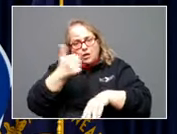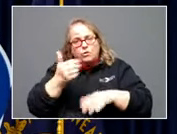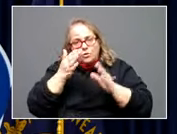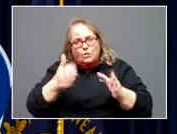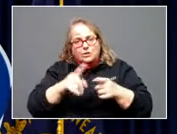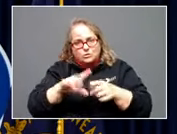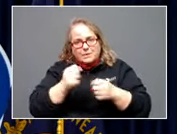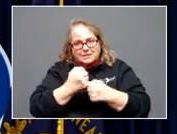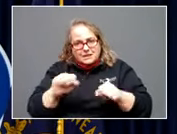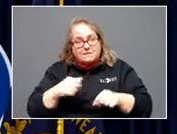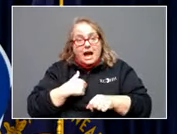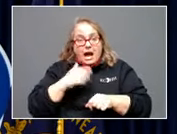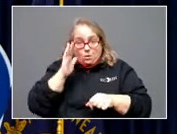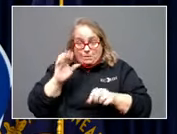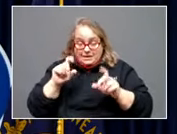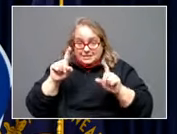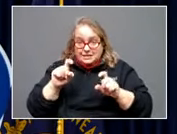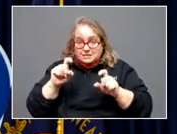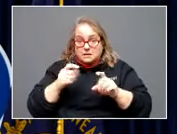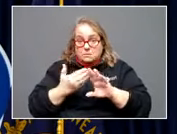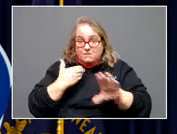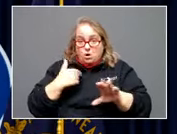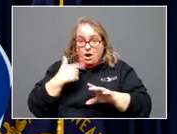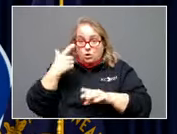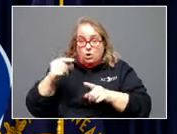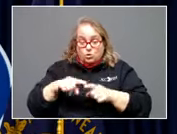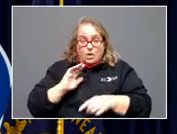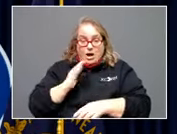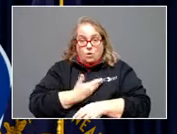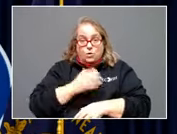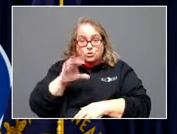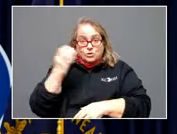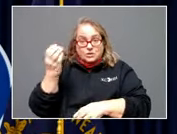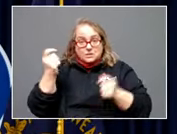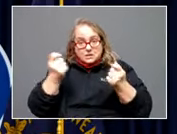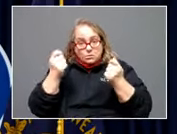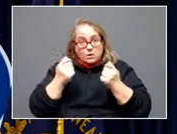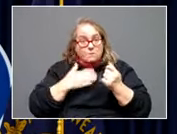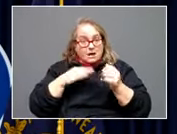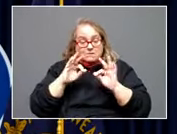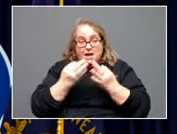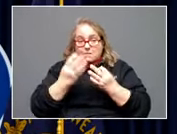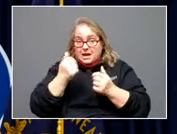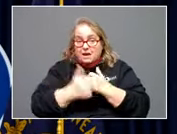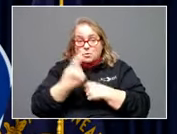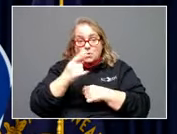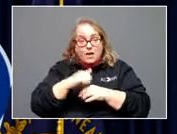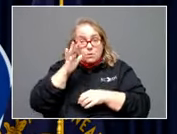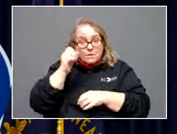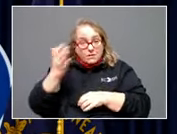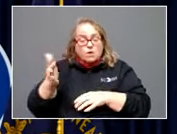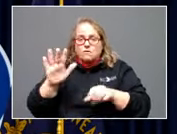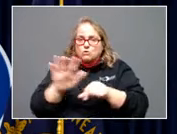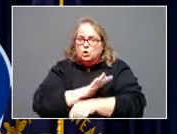know I'm going to get tested before I go to our Christmas celebration. My family and everybody that's going to be there, fully vaccinated.